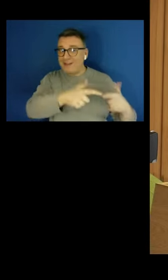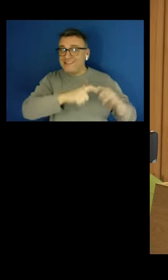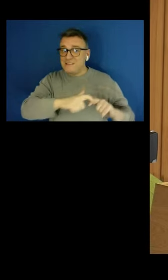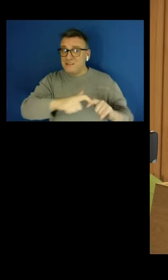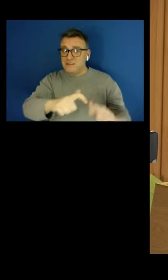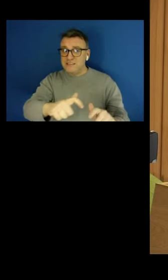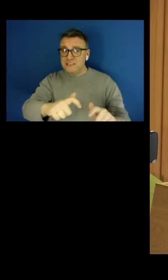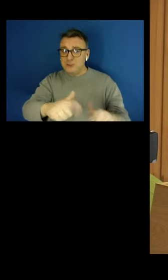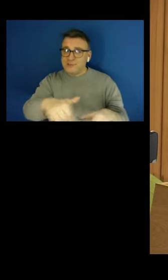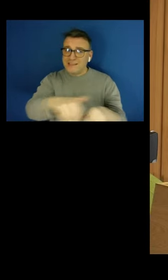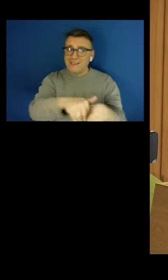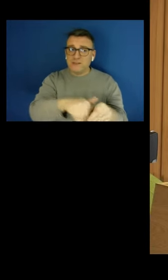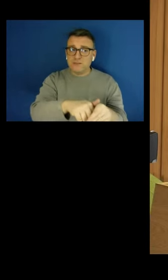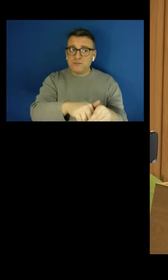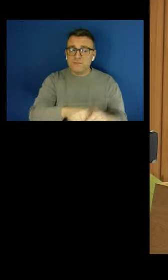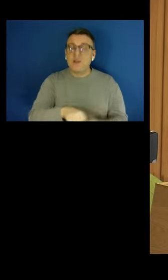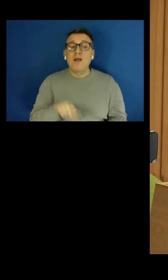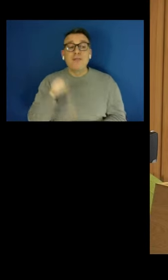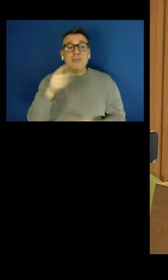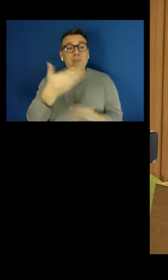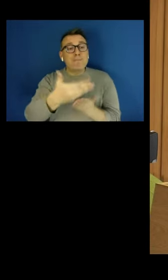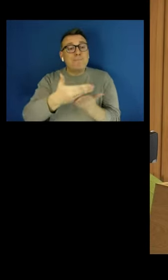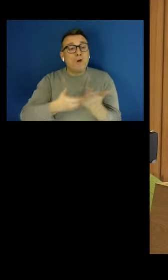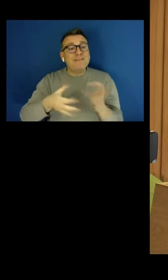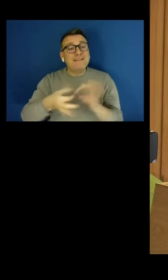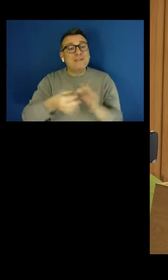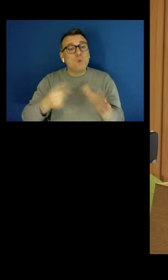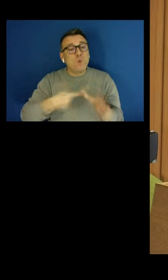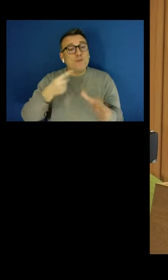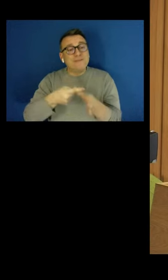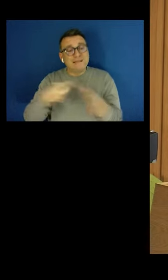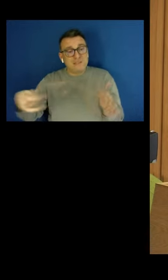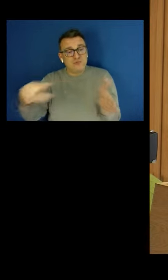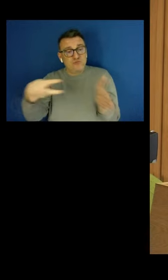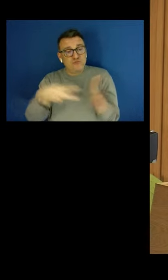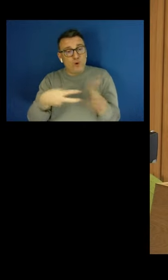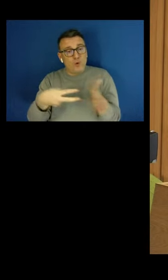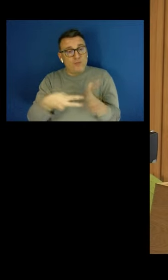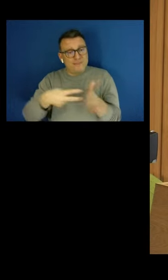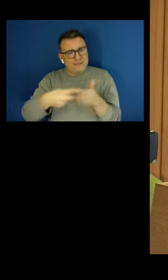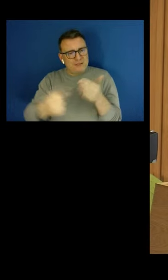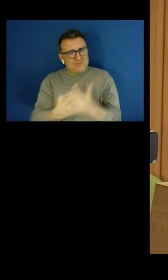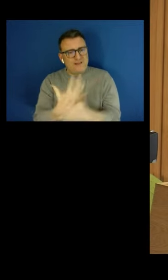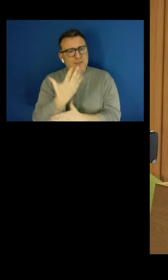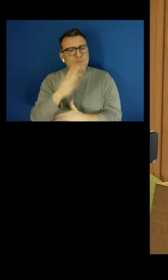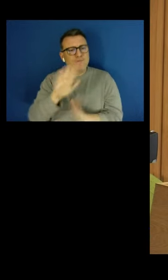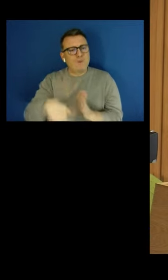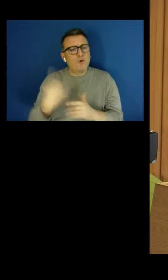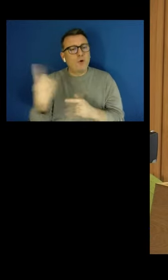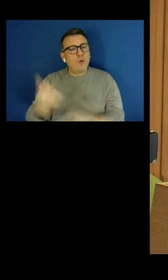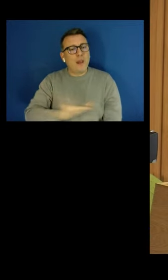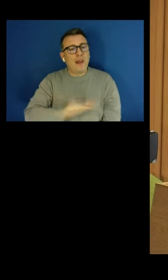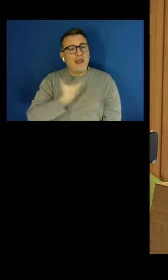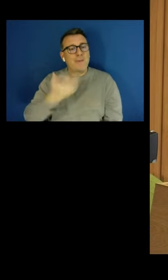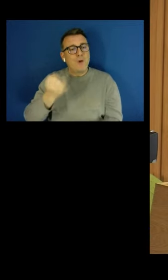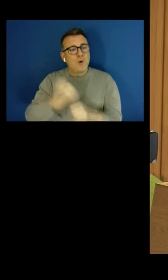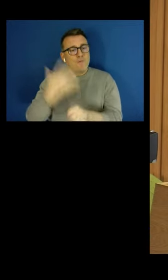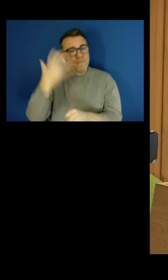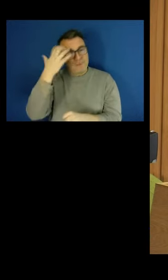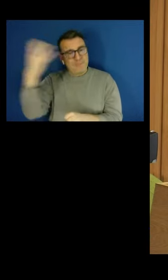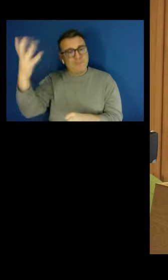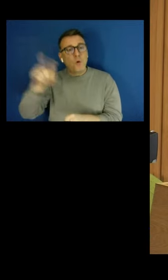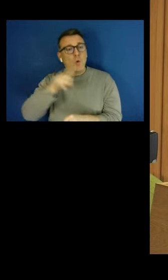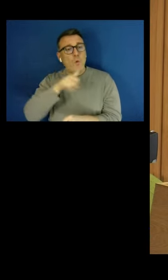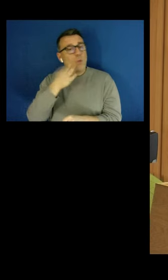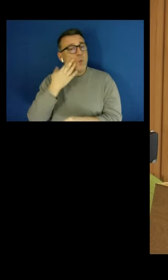enrolment was devised under the Labour government. I was the Pensions Minister when Adair Turner recommended